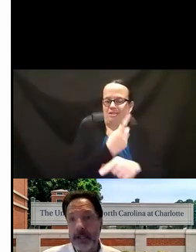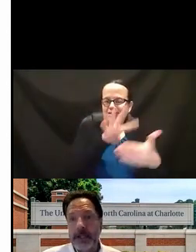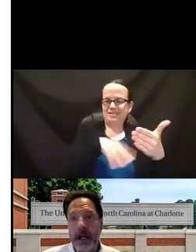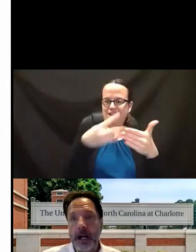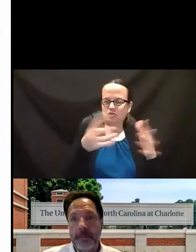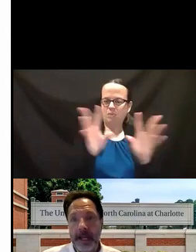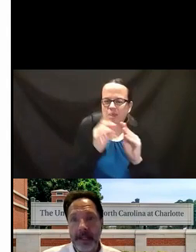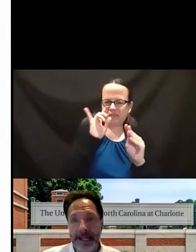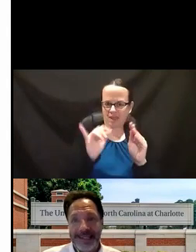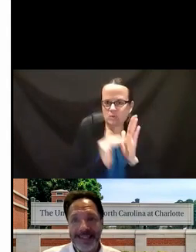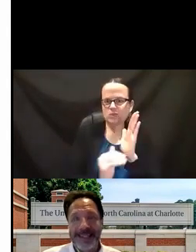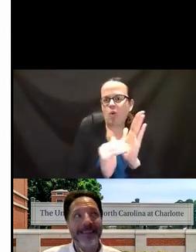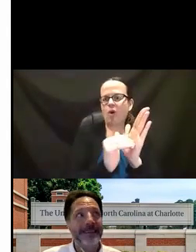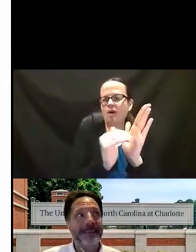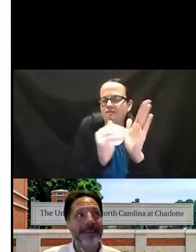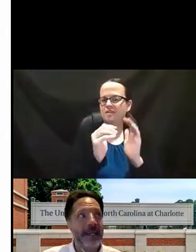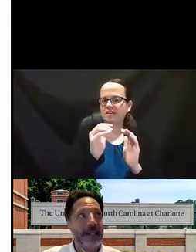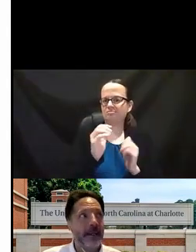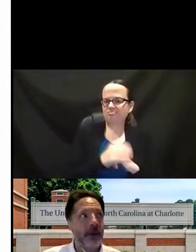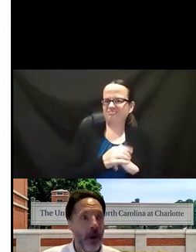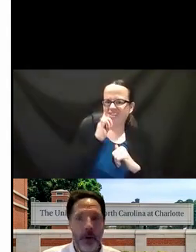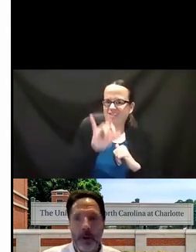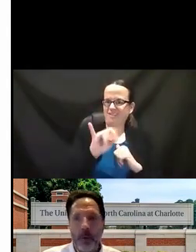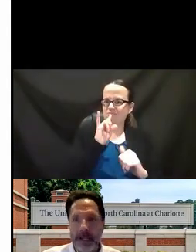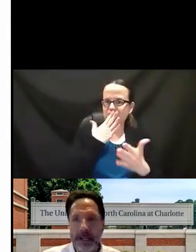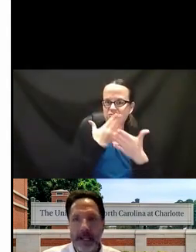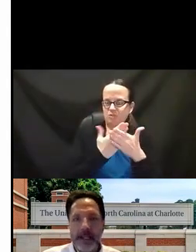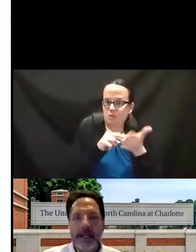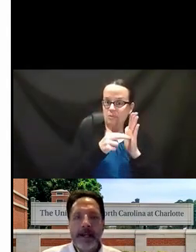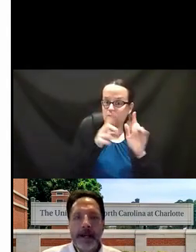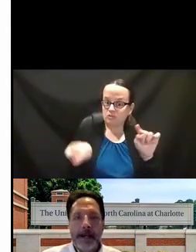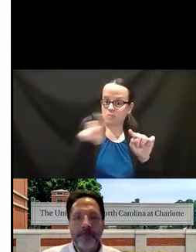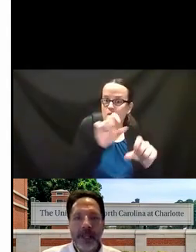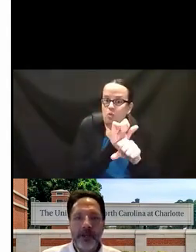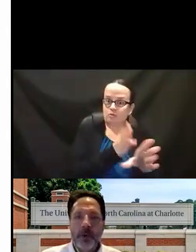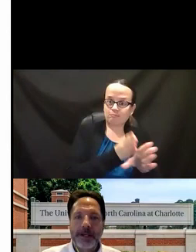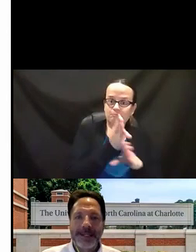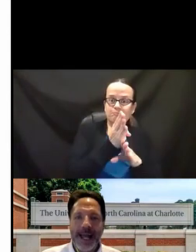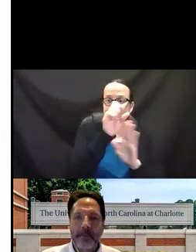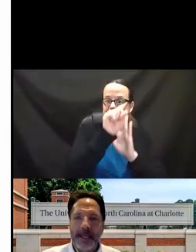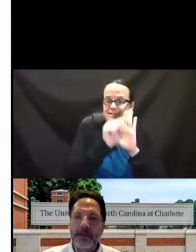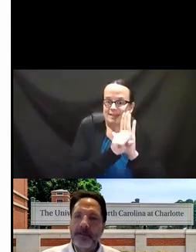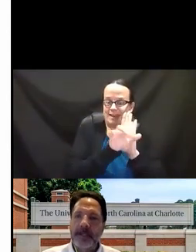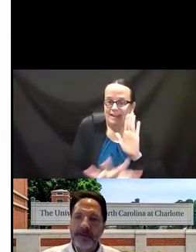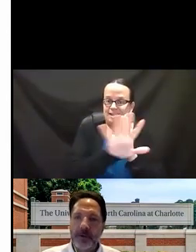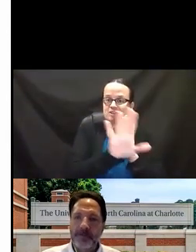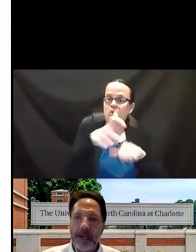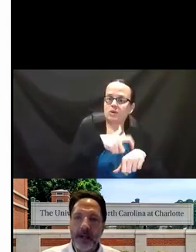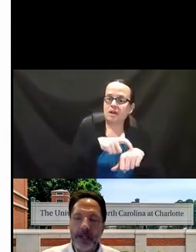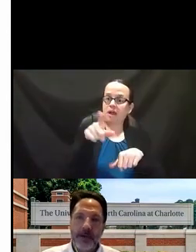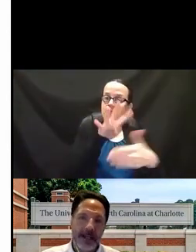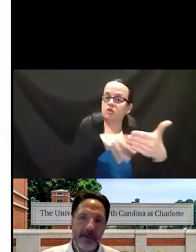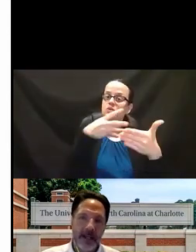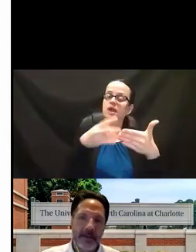that's good that states that you all are working in, your time that you schedule